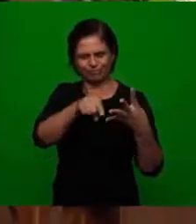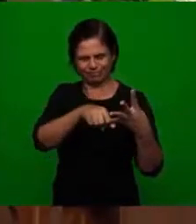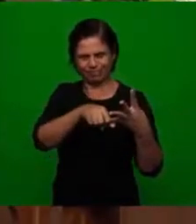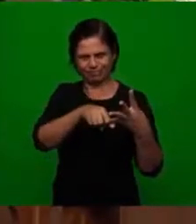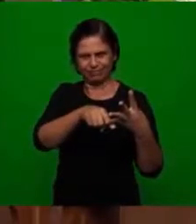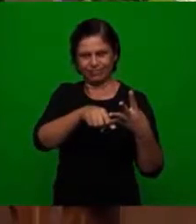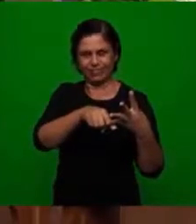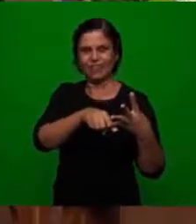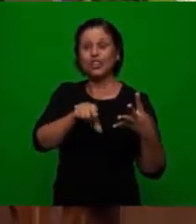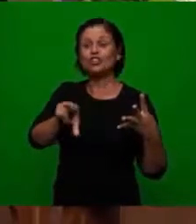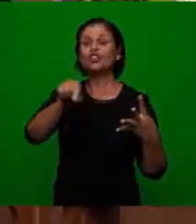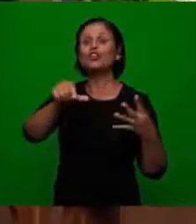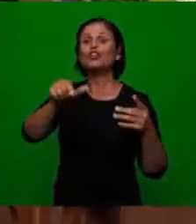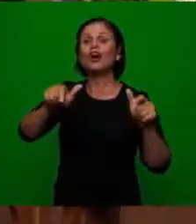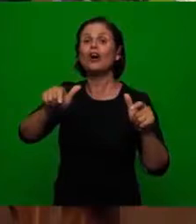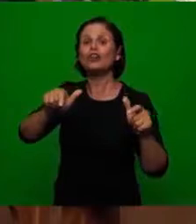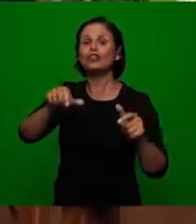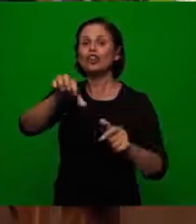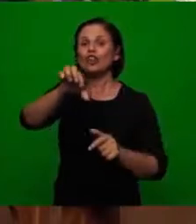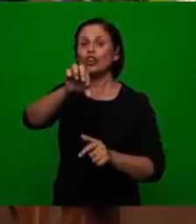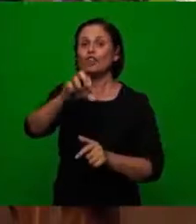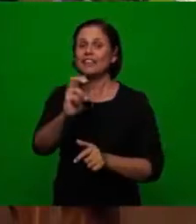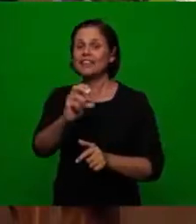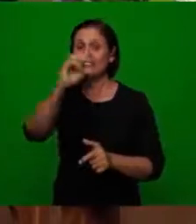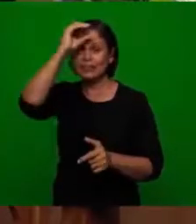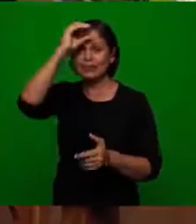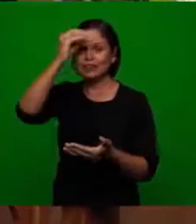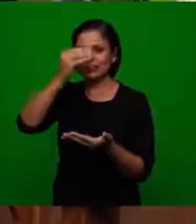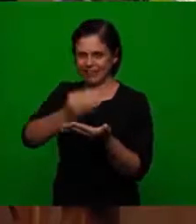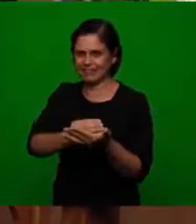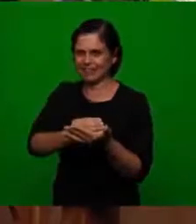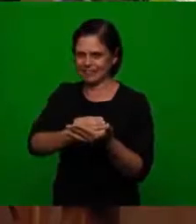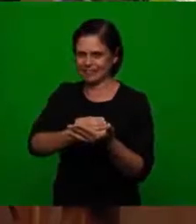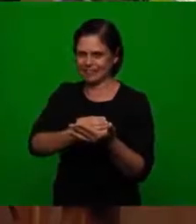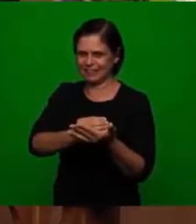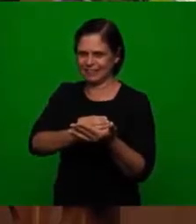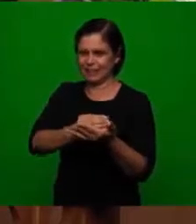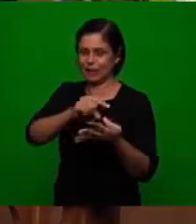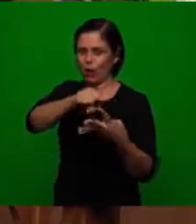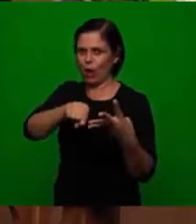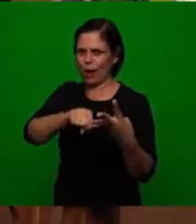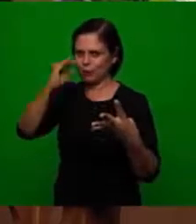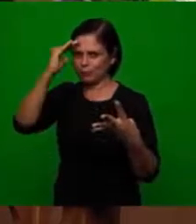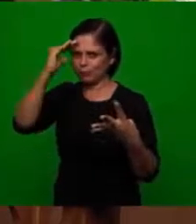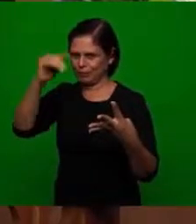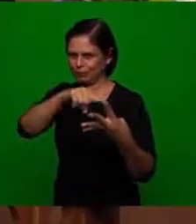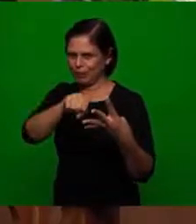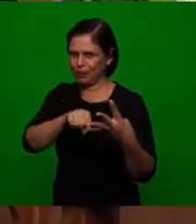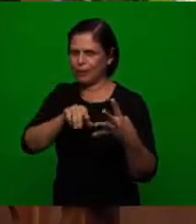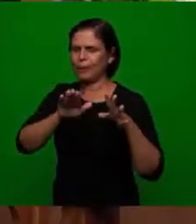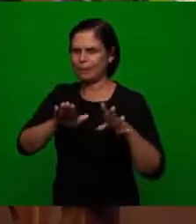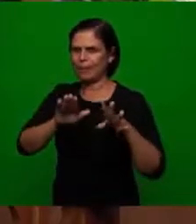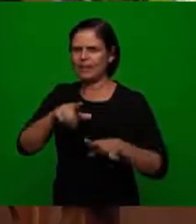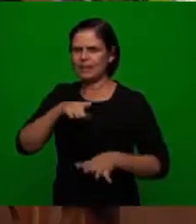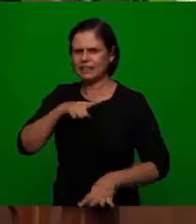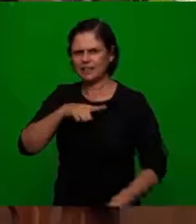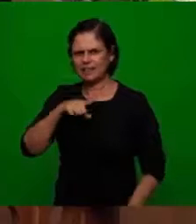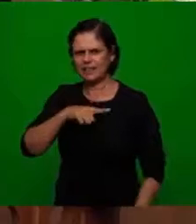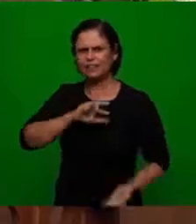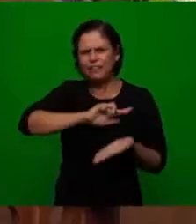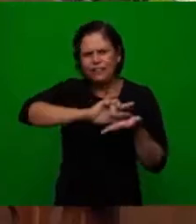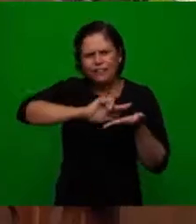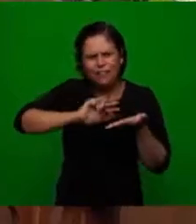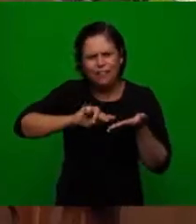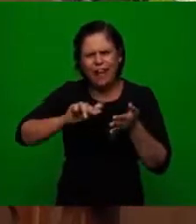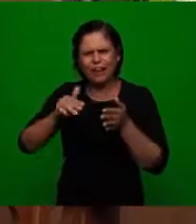that were extracted from the 95 theses the reformers also pointed out more than 30 deviations from